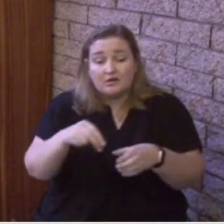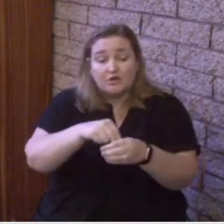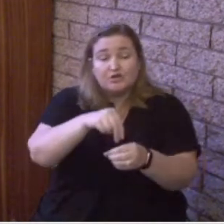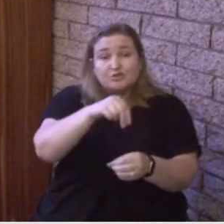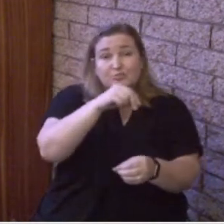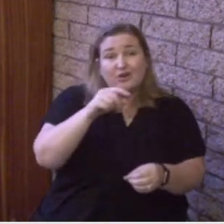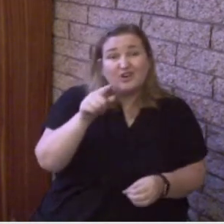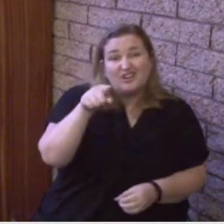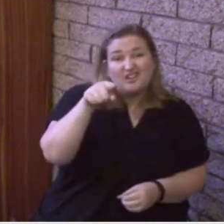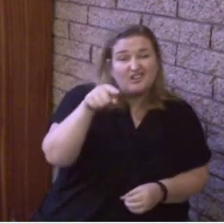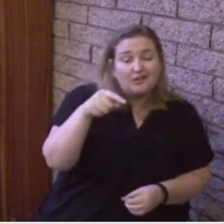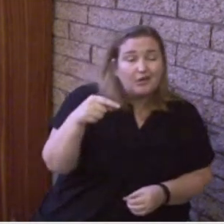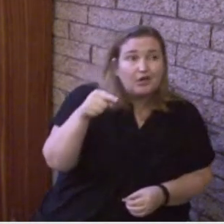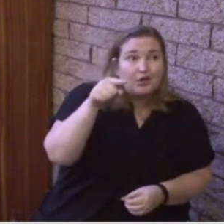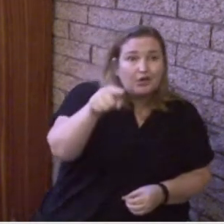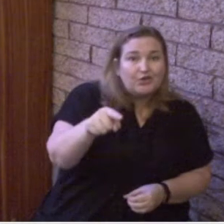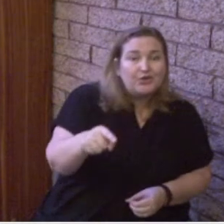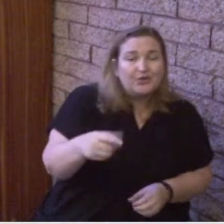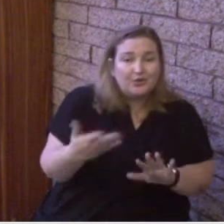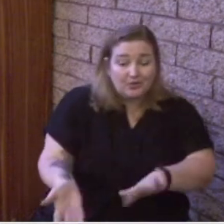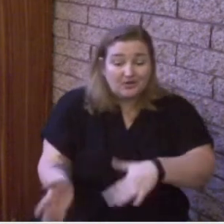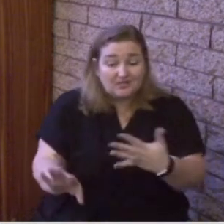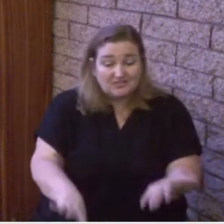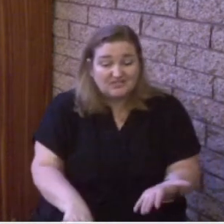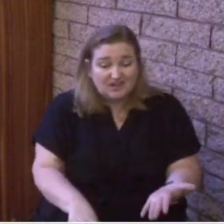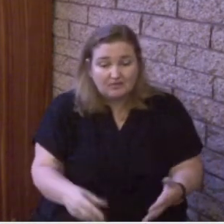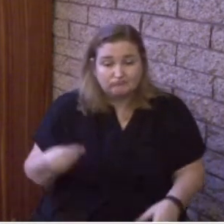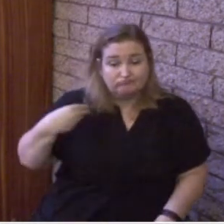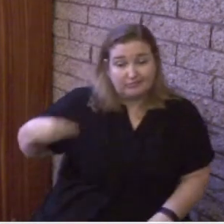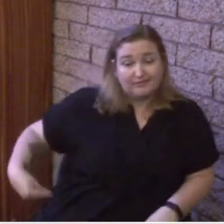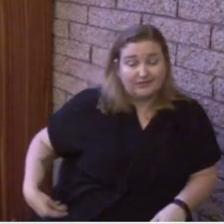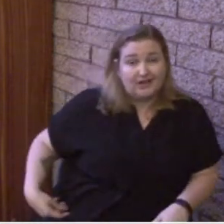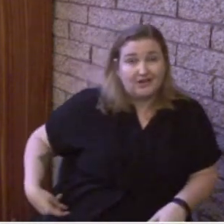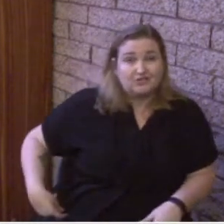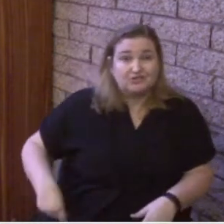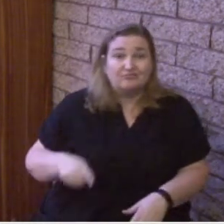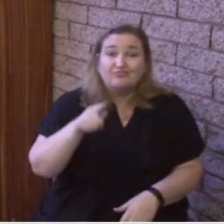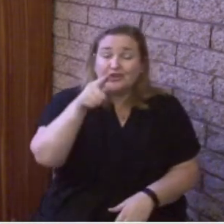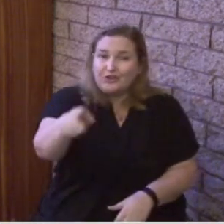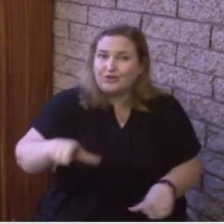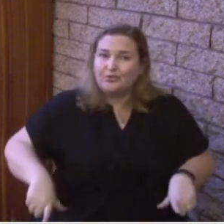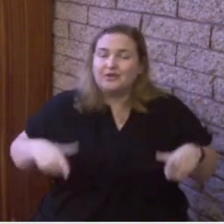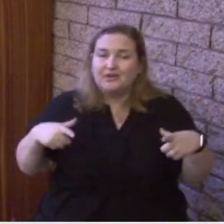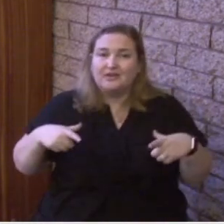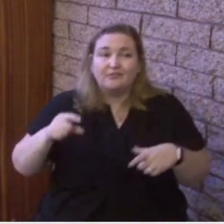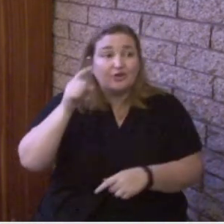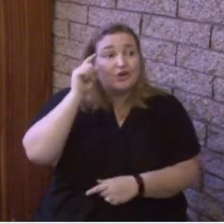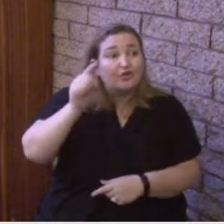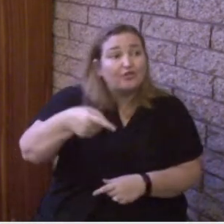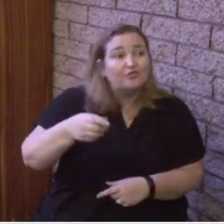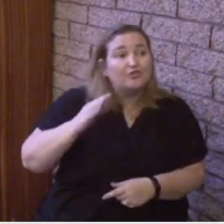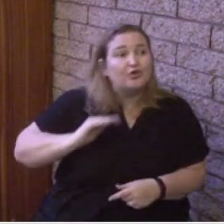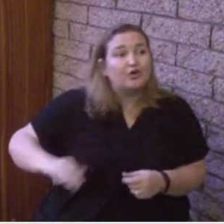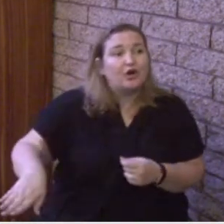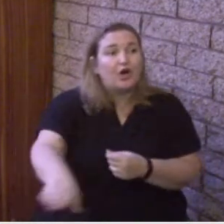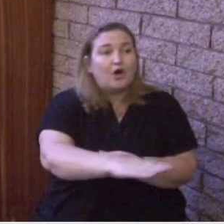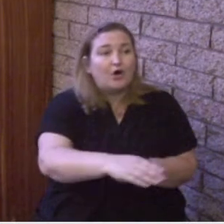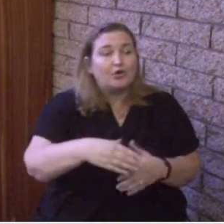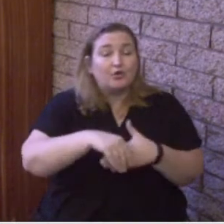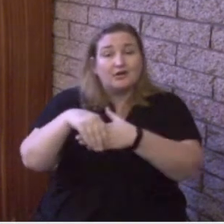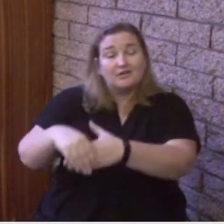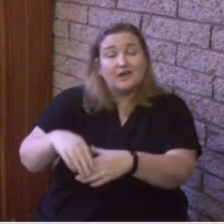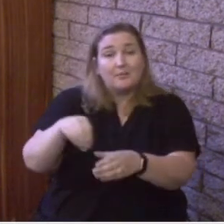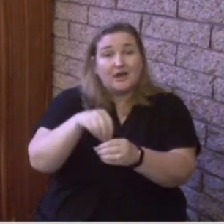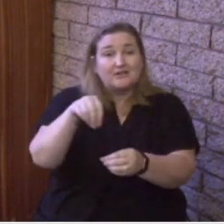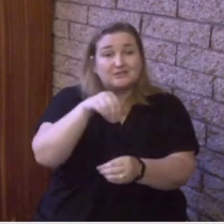you will live. For all who are led by the Spirit of God are sons of God. For you did not receive the spirit of